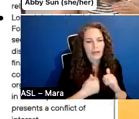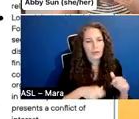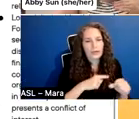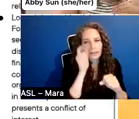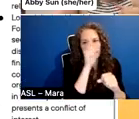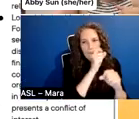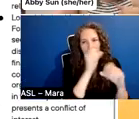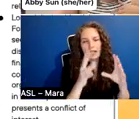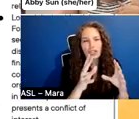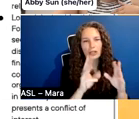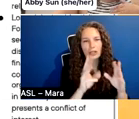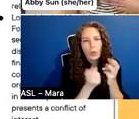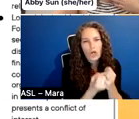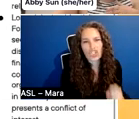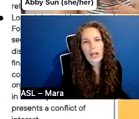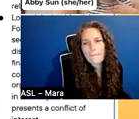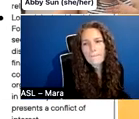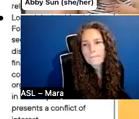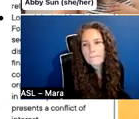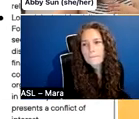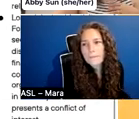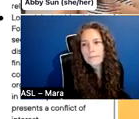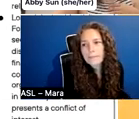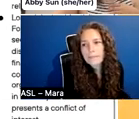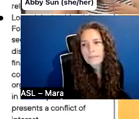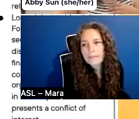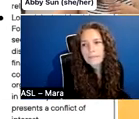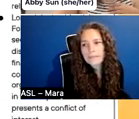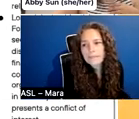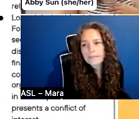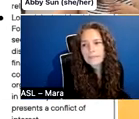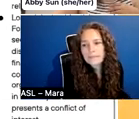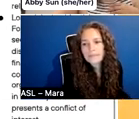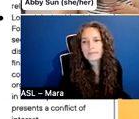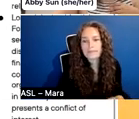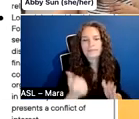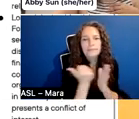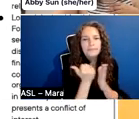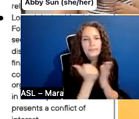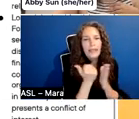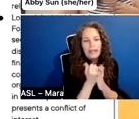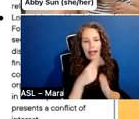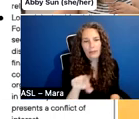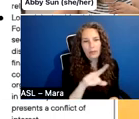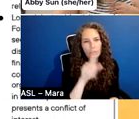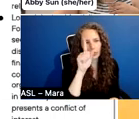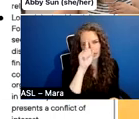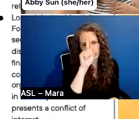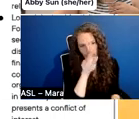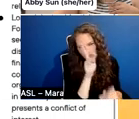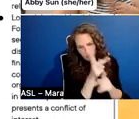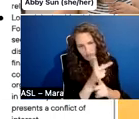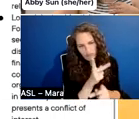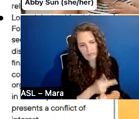workshop might be able to help you. So if we look at the self-financing part in the